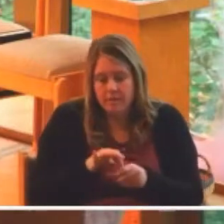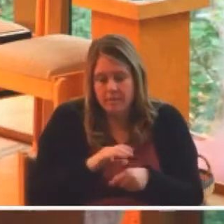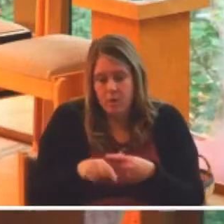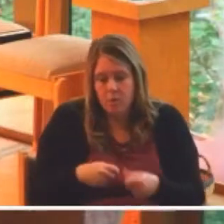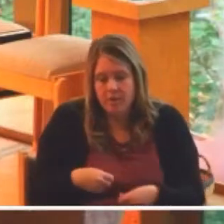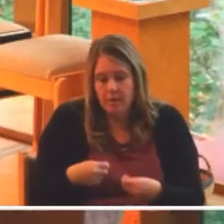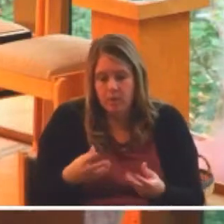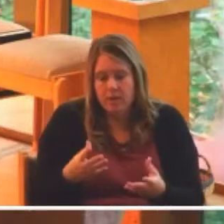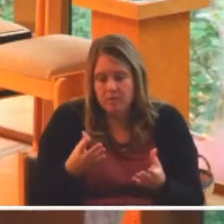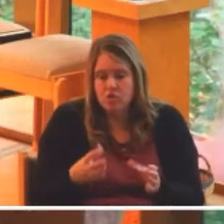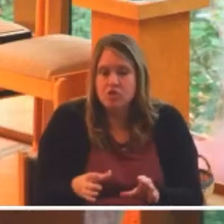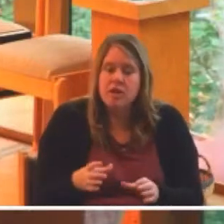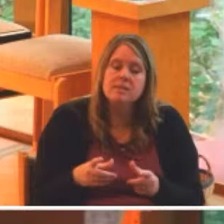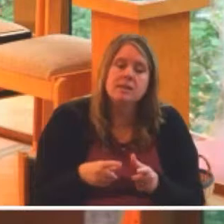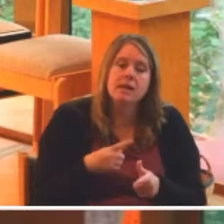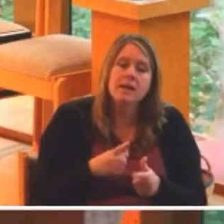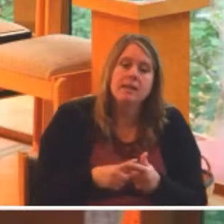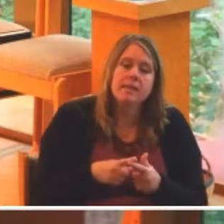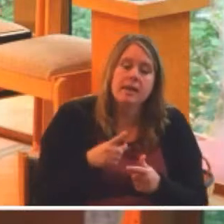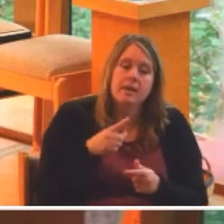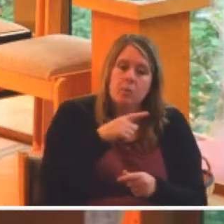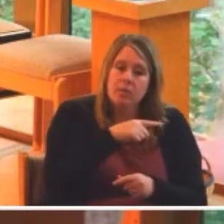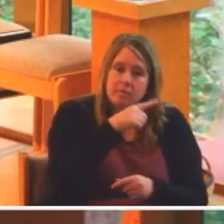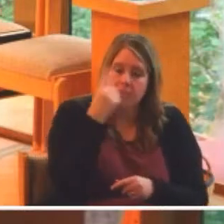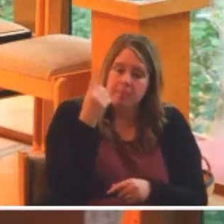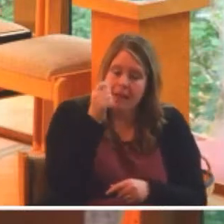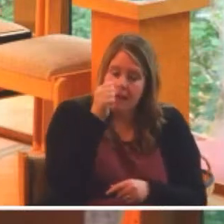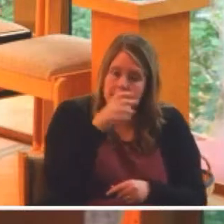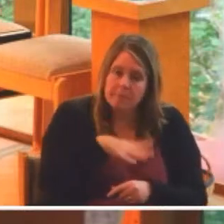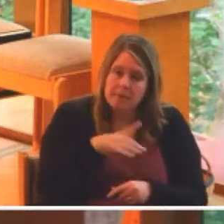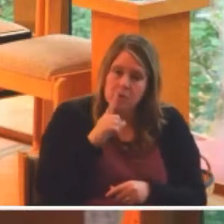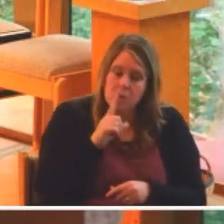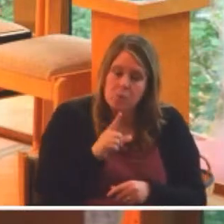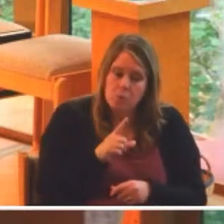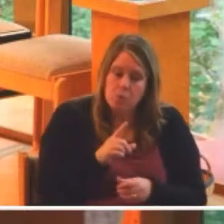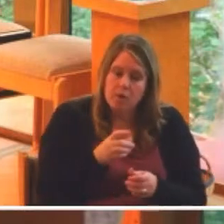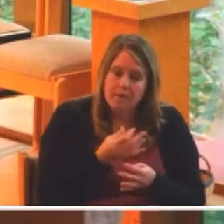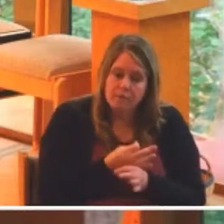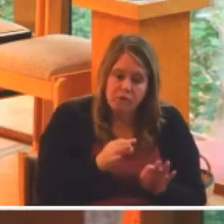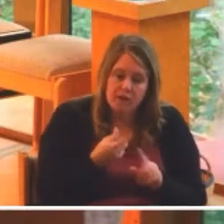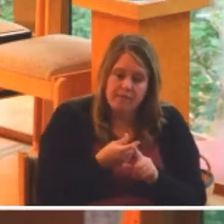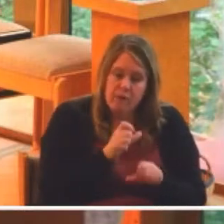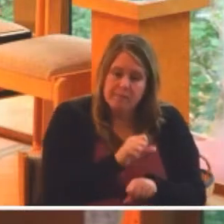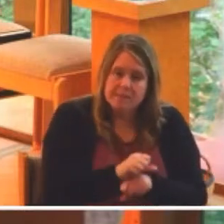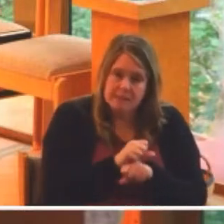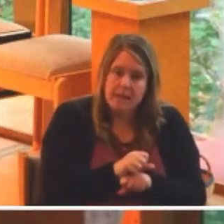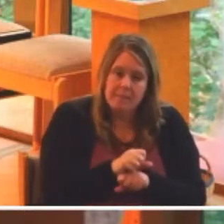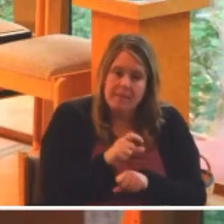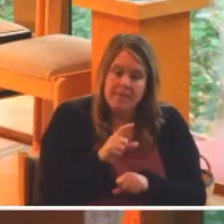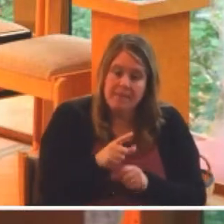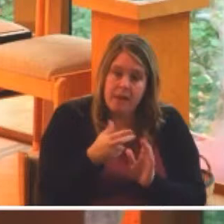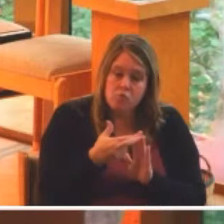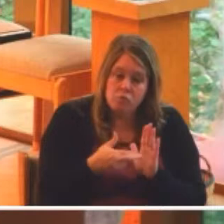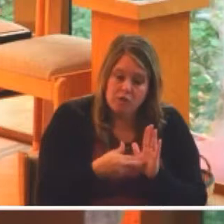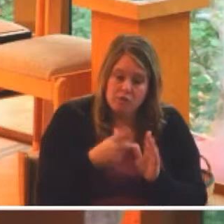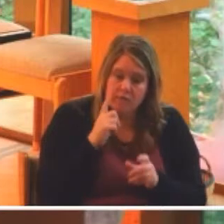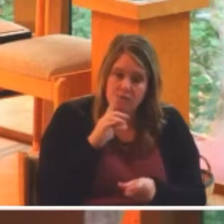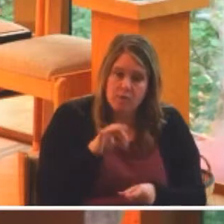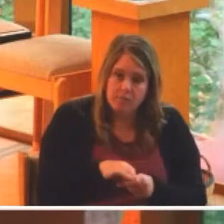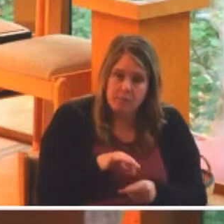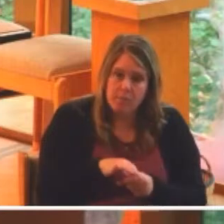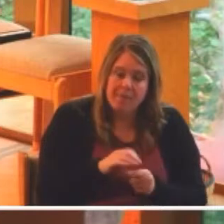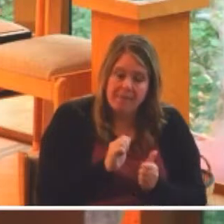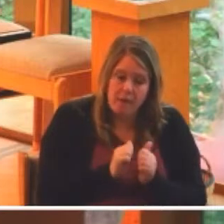registration of black men, newly freed from enslavement, who not only registered to vote, but also ran for and were elected to